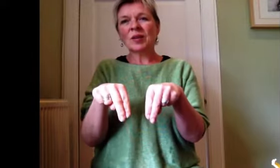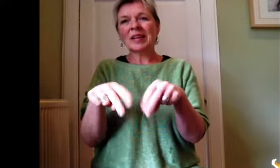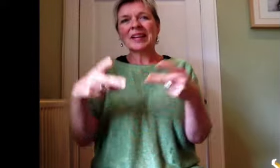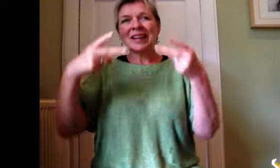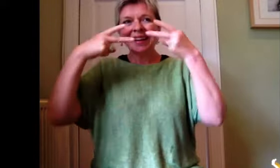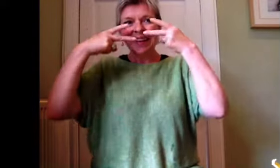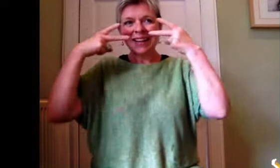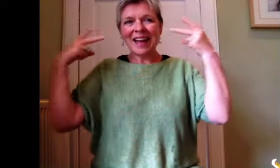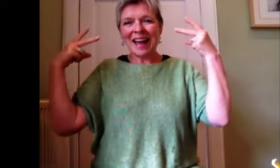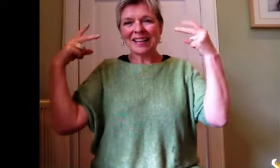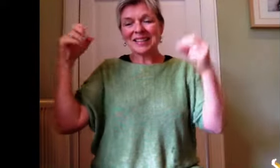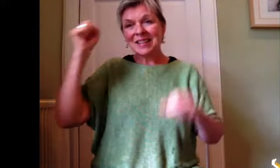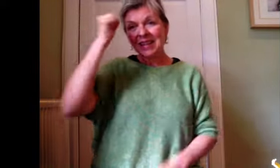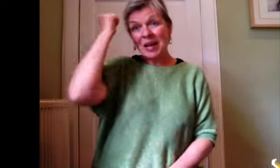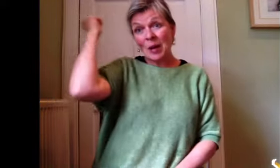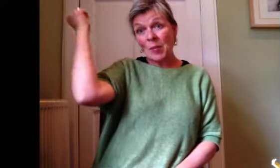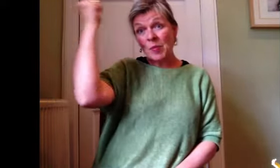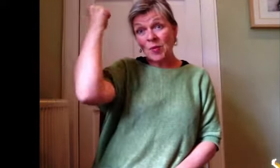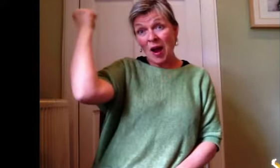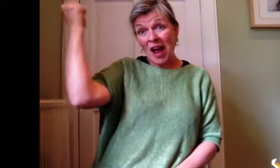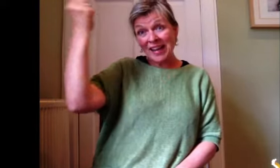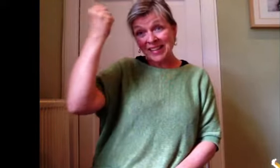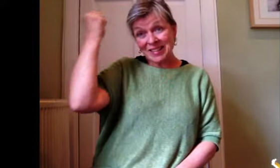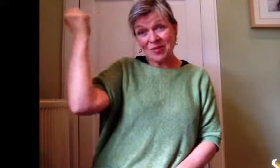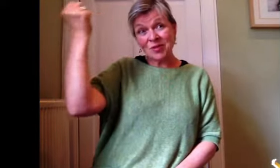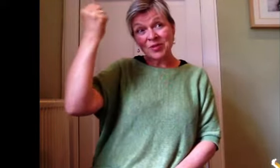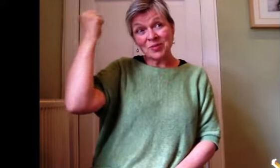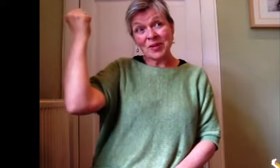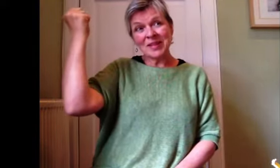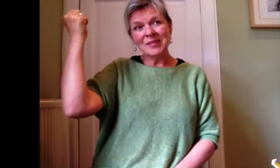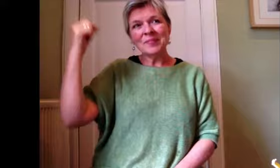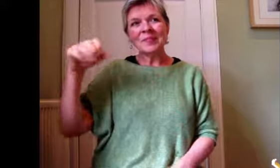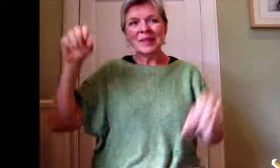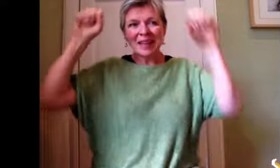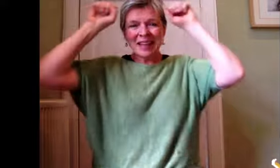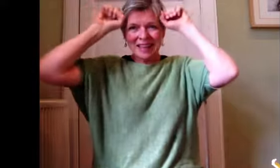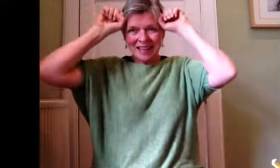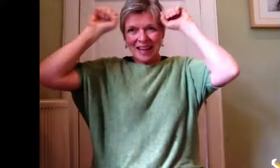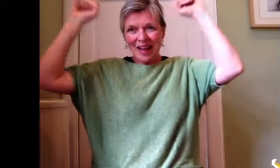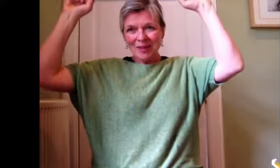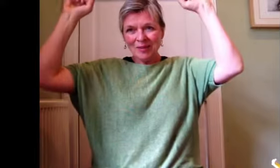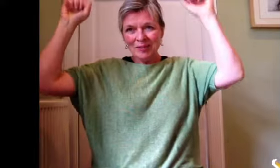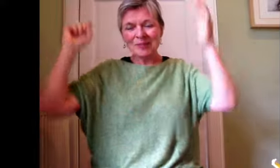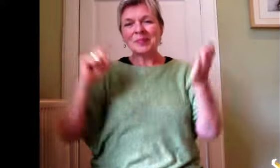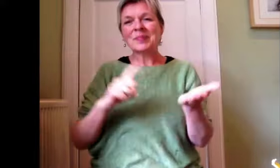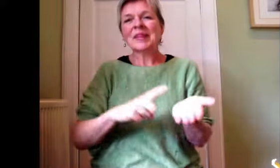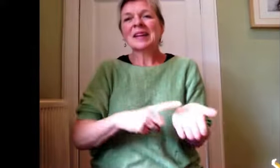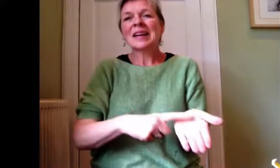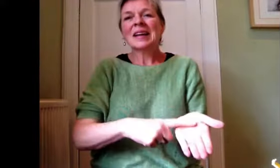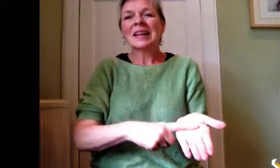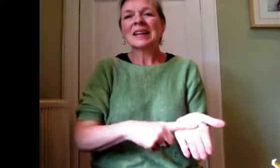Dog. Cat. Prize. To win. Cow.